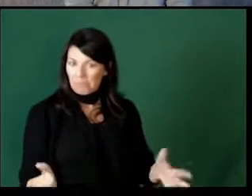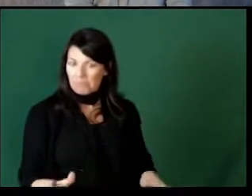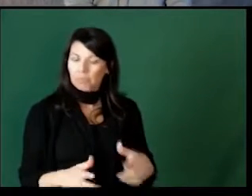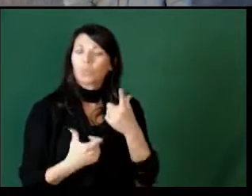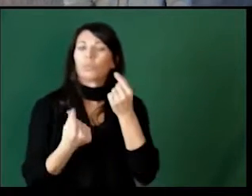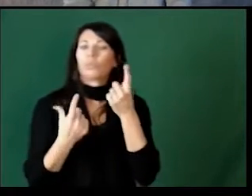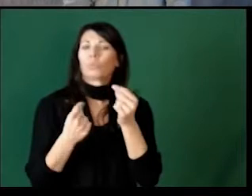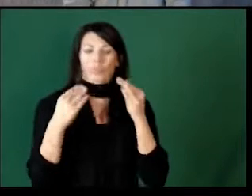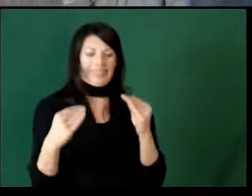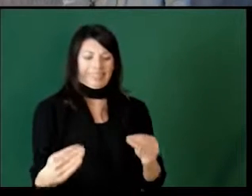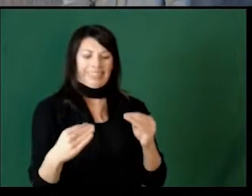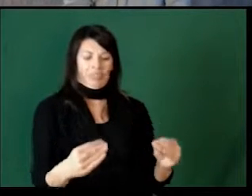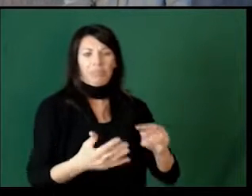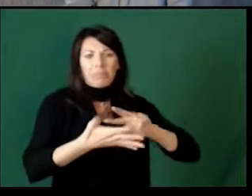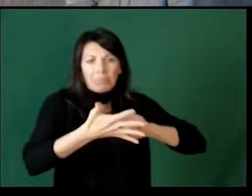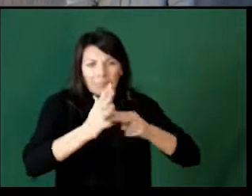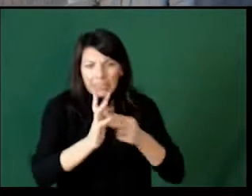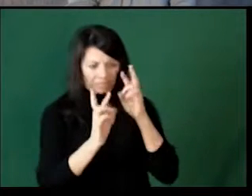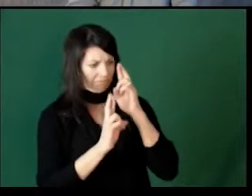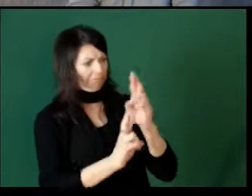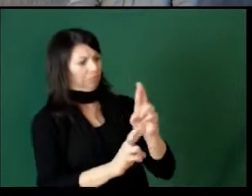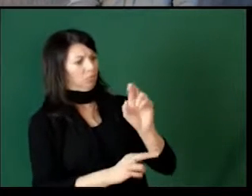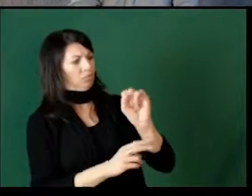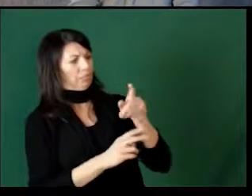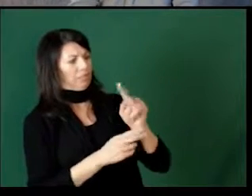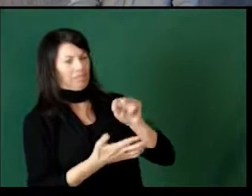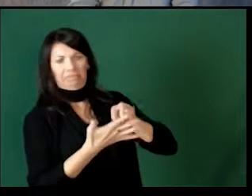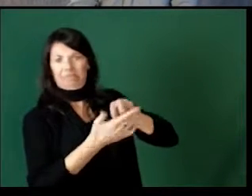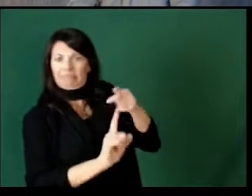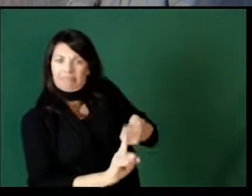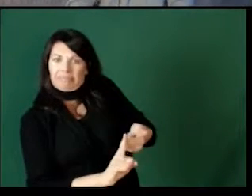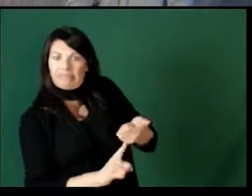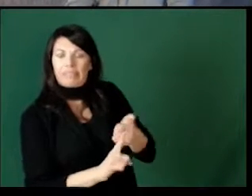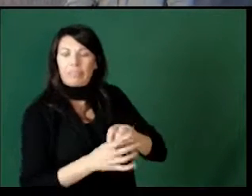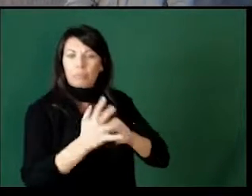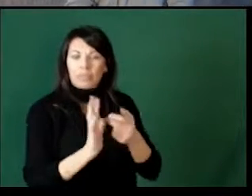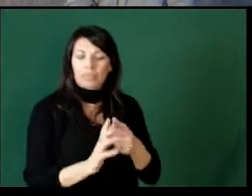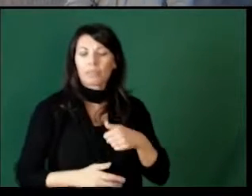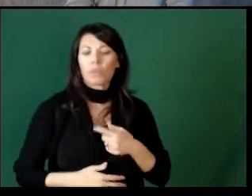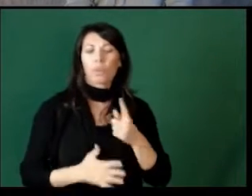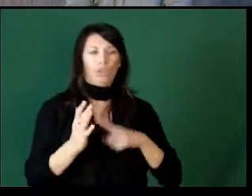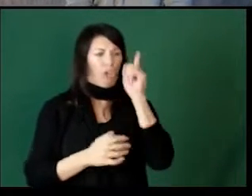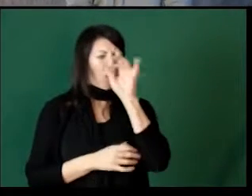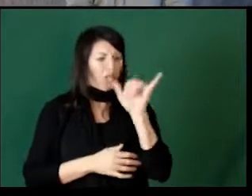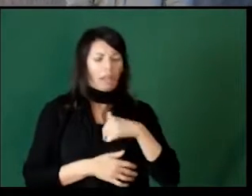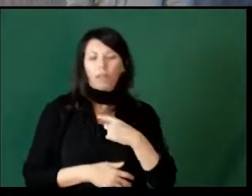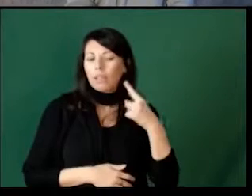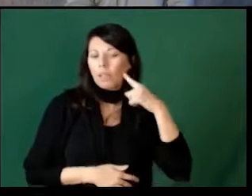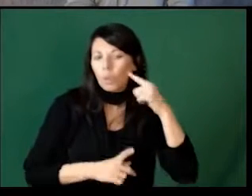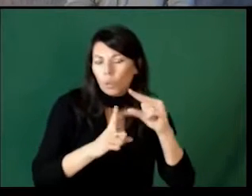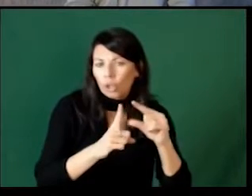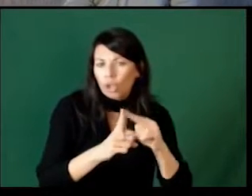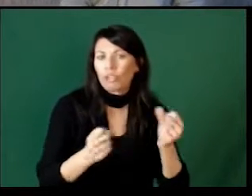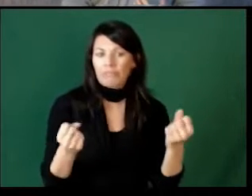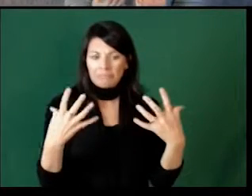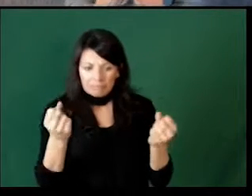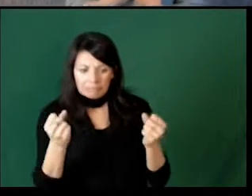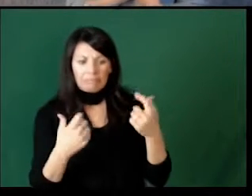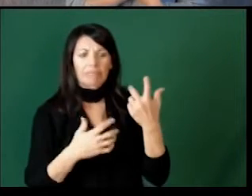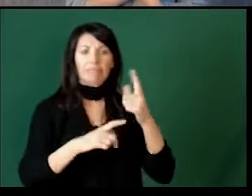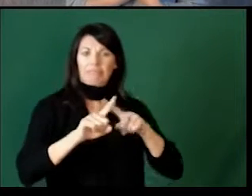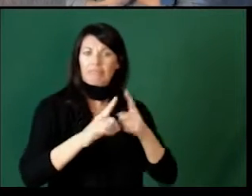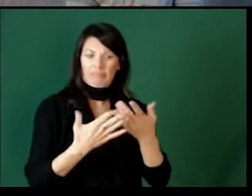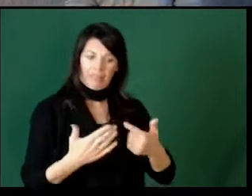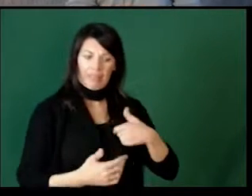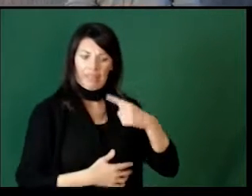then we teach them. What does it mean to respect? What does it look like? What do I hear from you when you're respecting? What do you